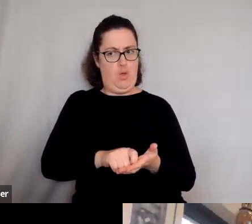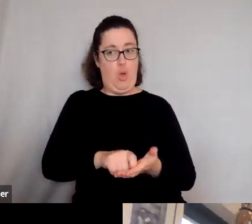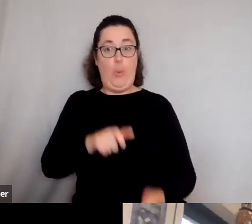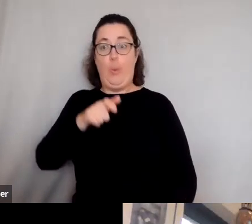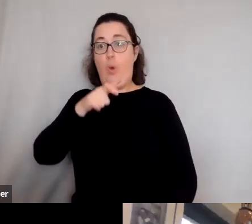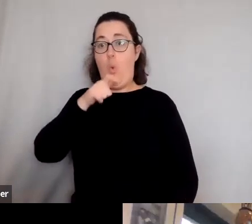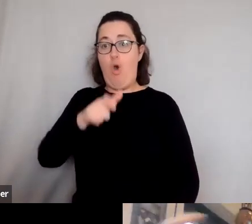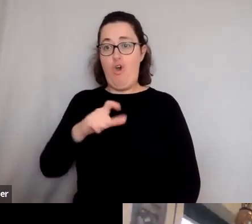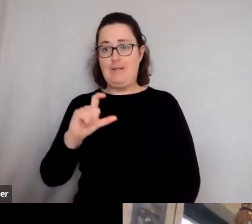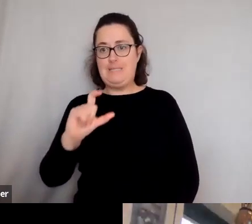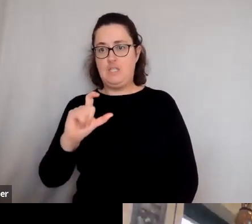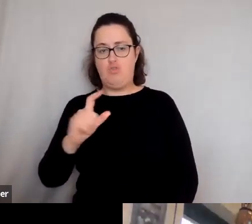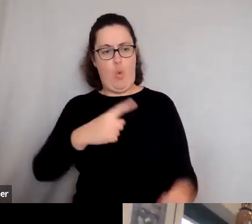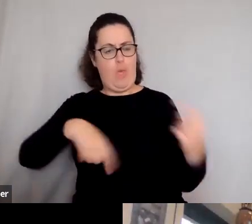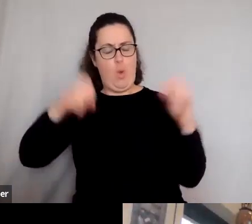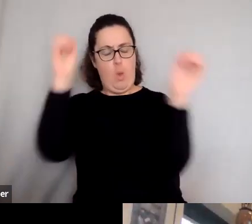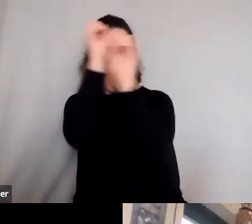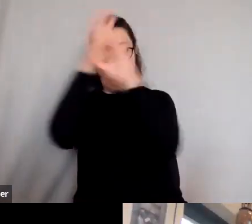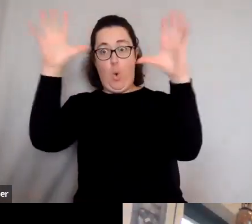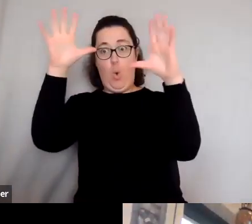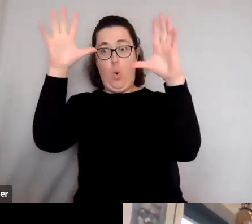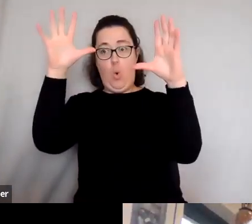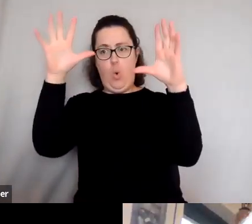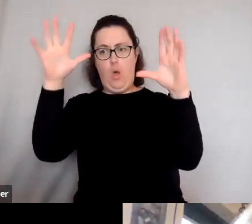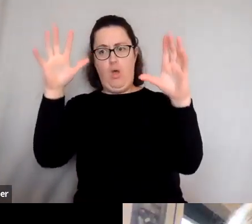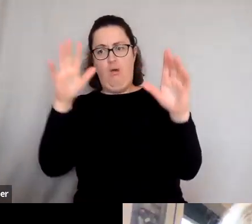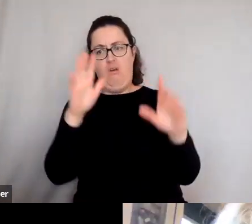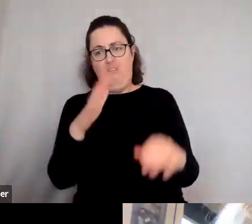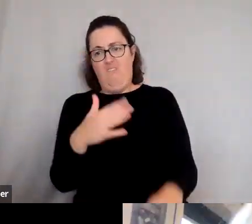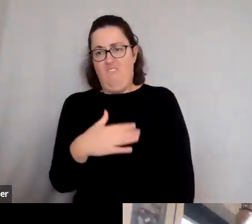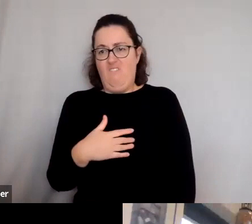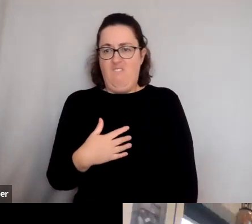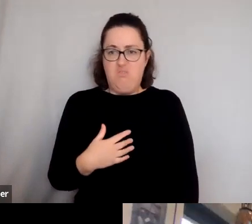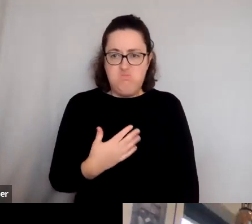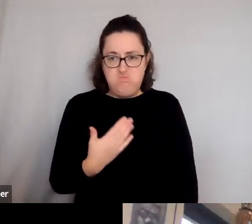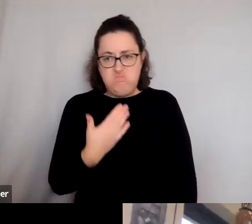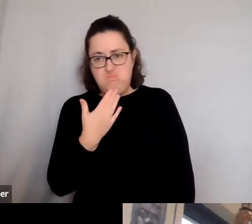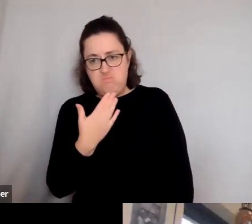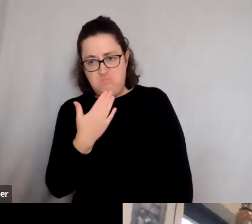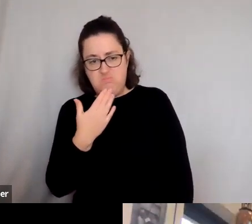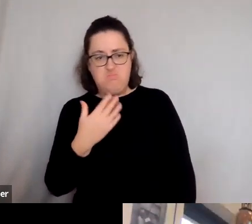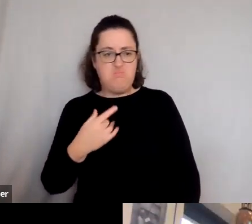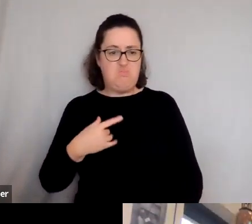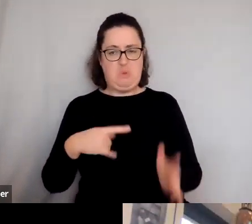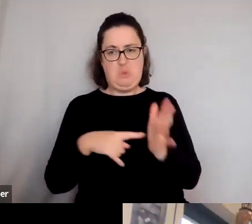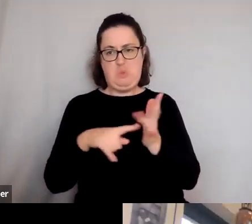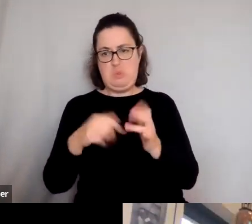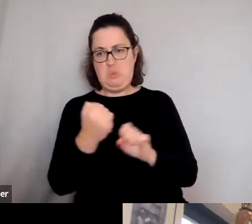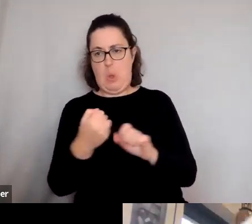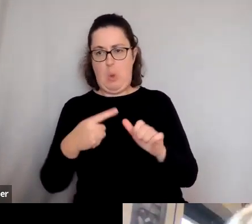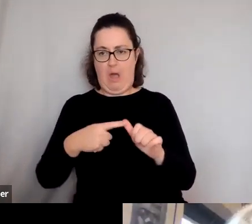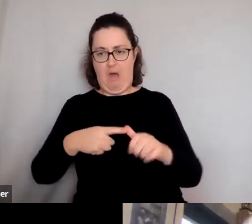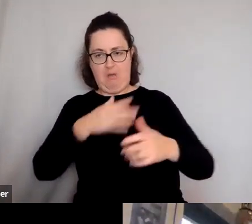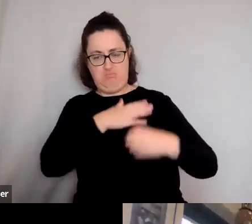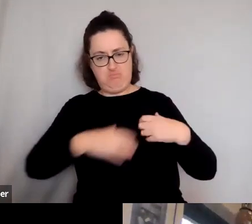Cicero conjured up for people kind of a frightful stuffed shirt kind of in a toga, you know, pontificating or just